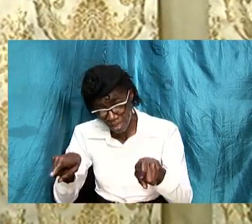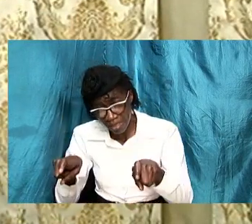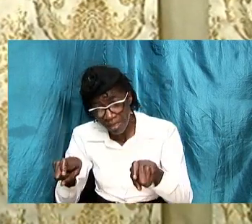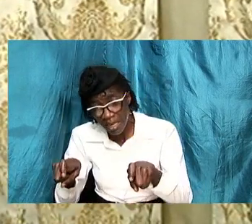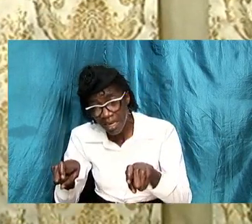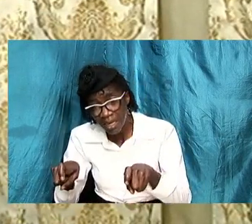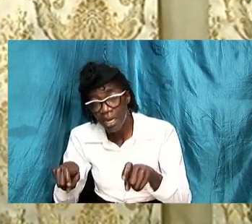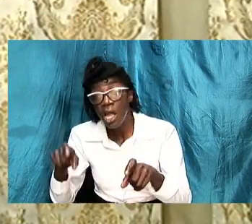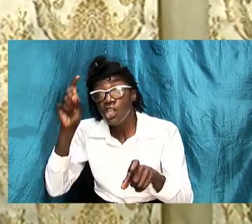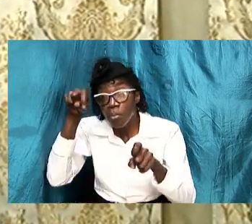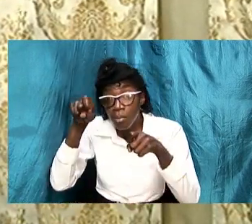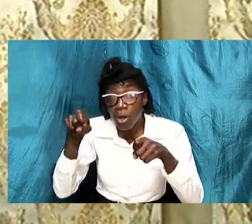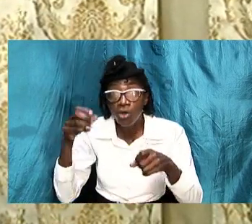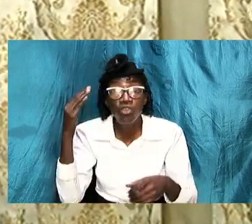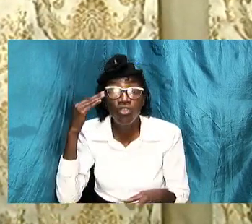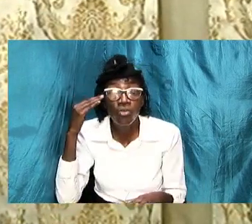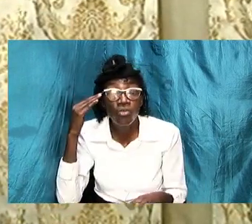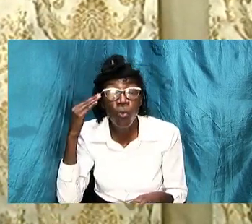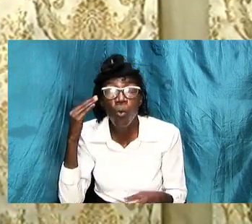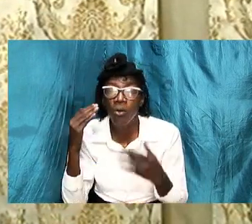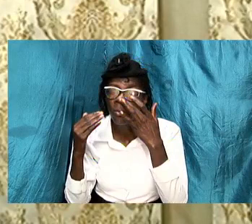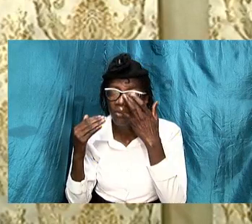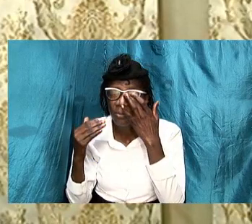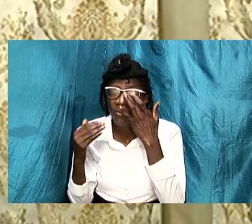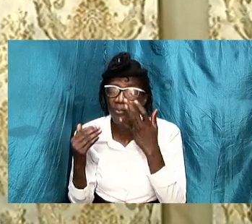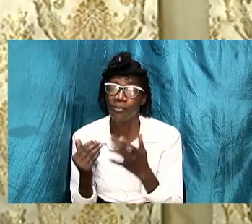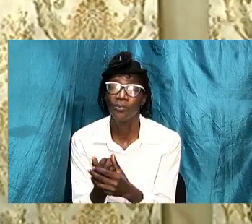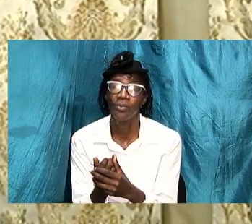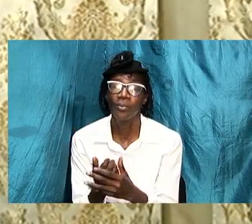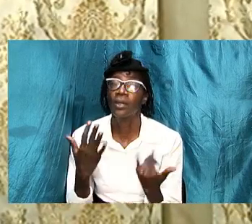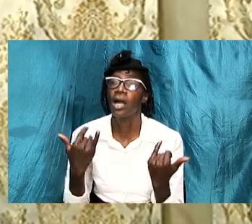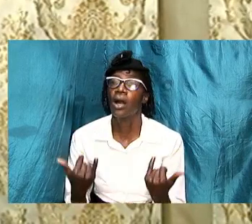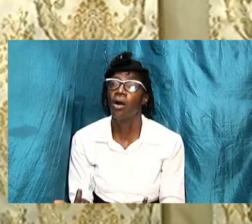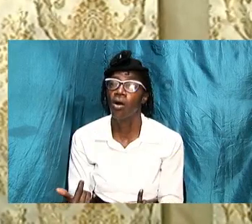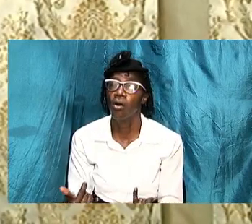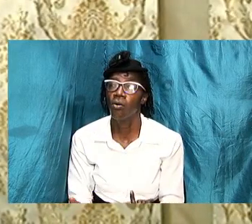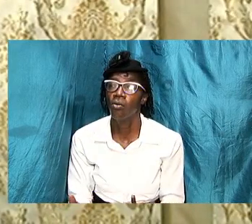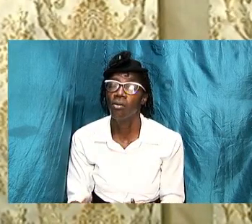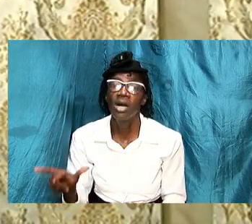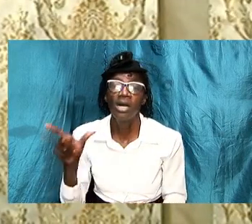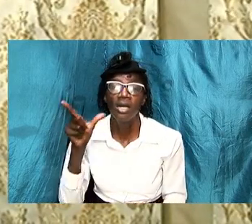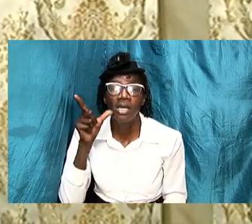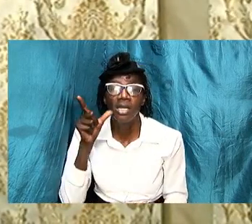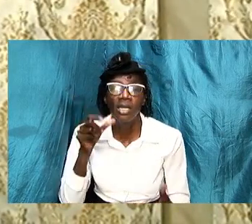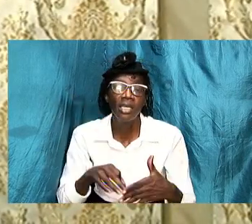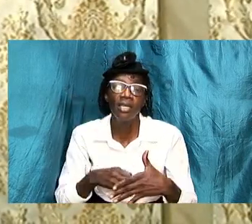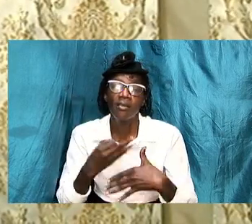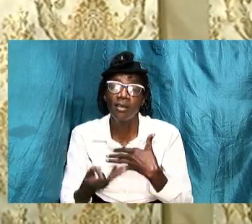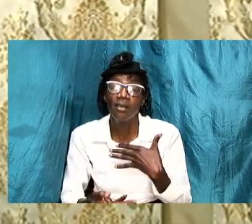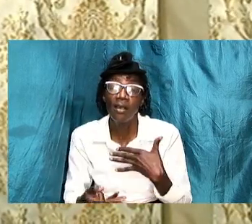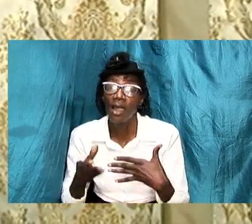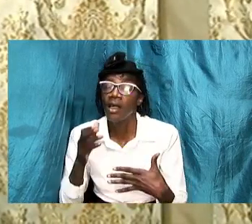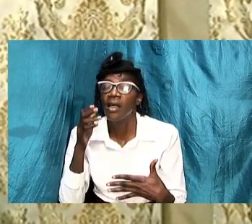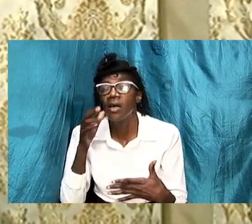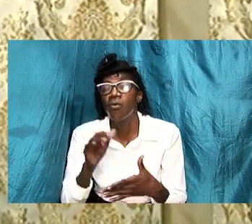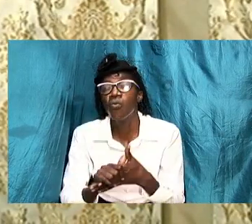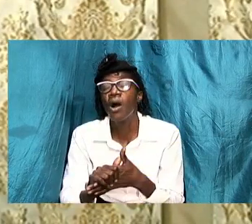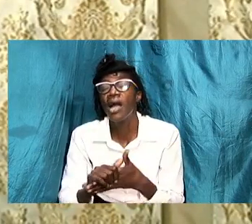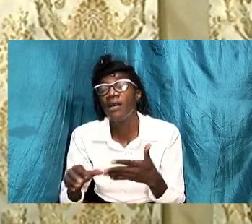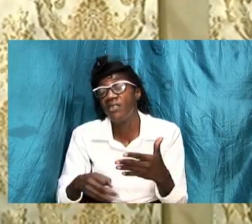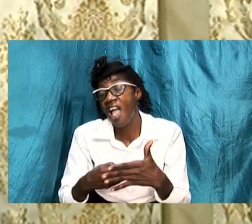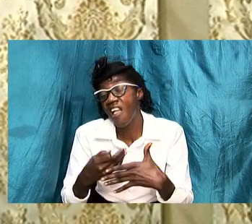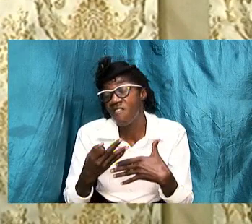must know how ladies flow our wives flow we